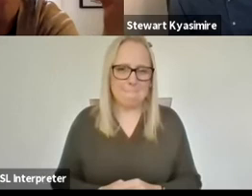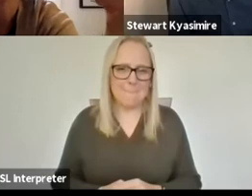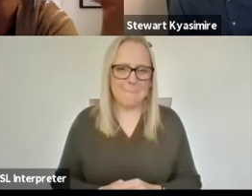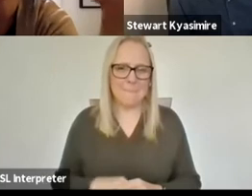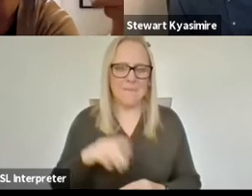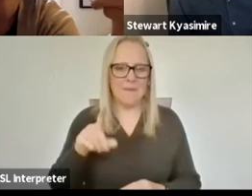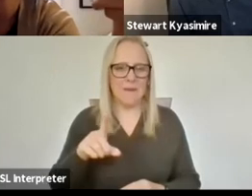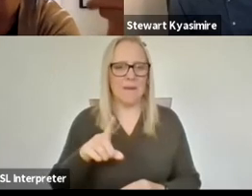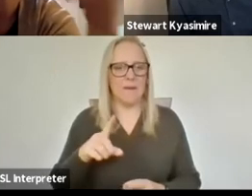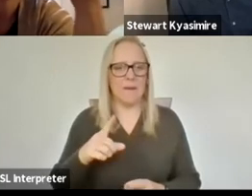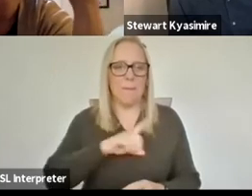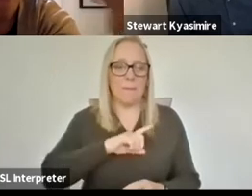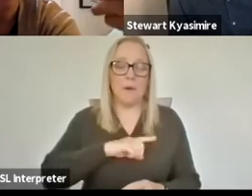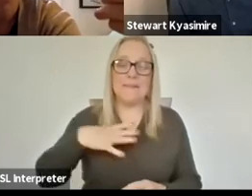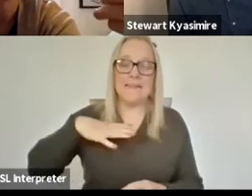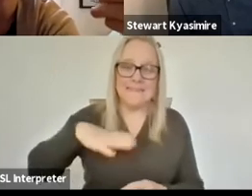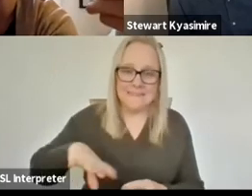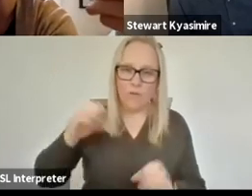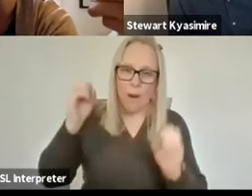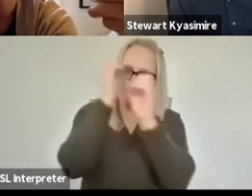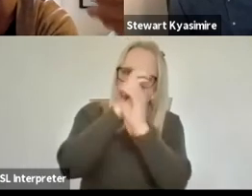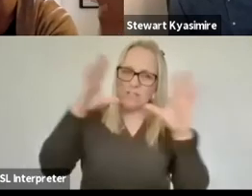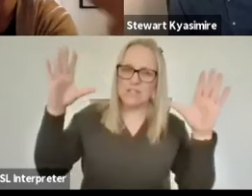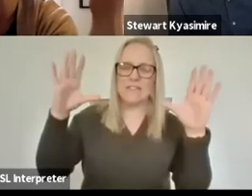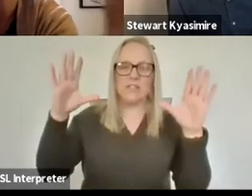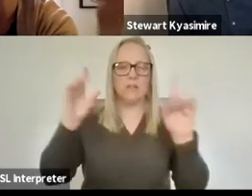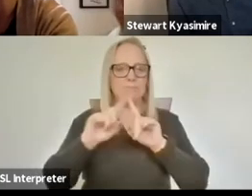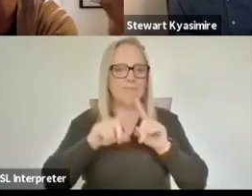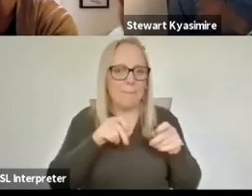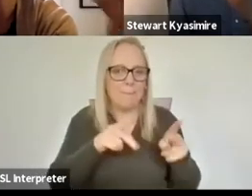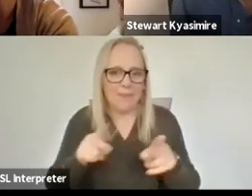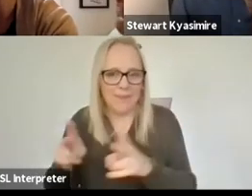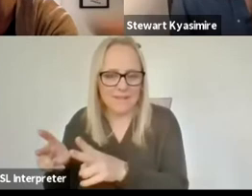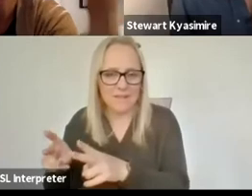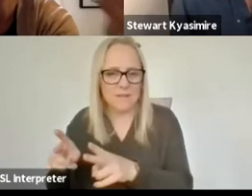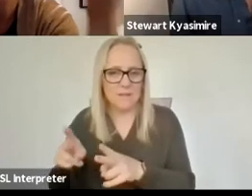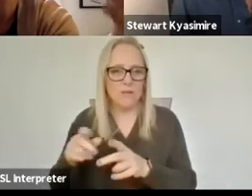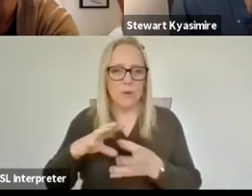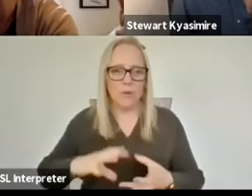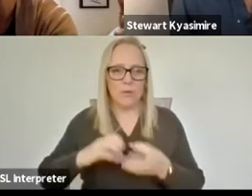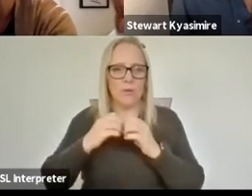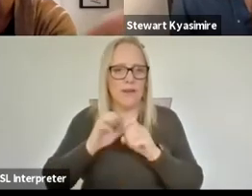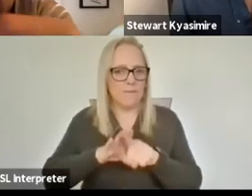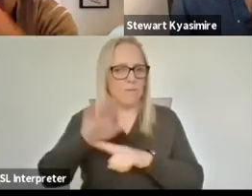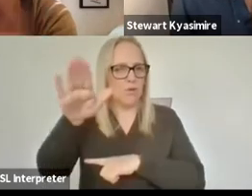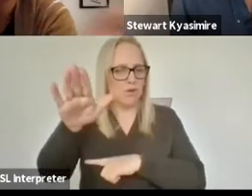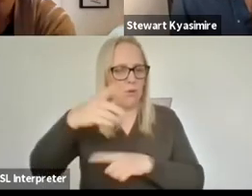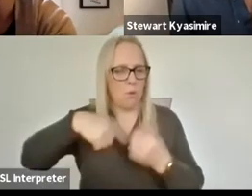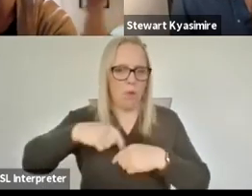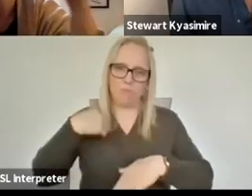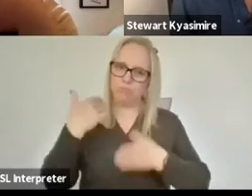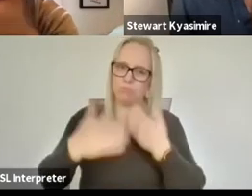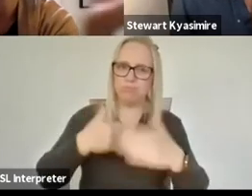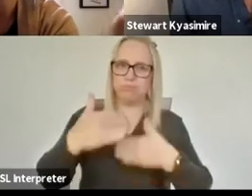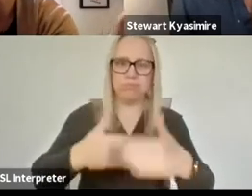need for imagination there is a need for the methodologies we use in order to create better futures in order to thrive then we're embedded